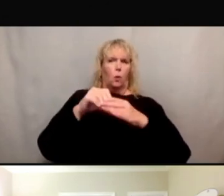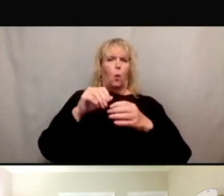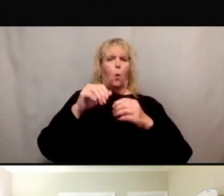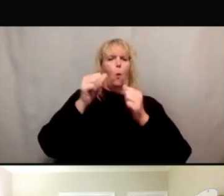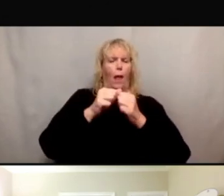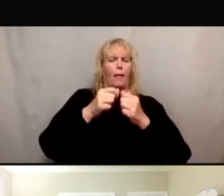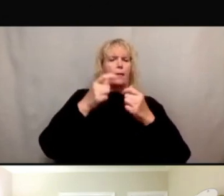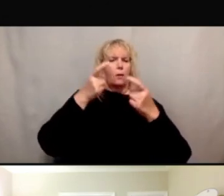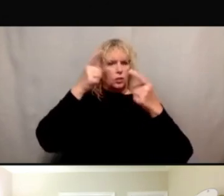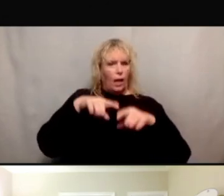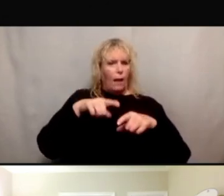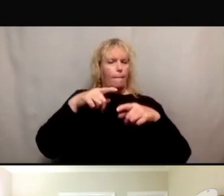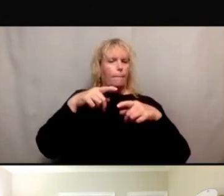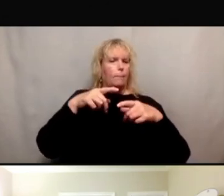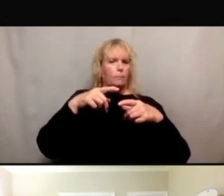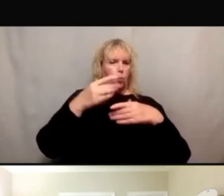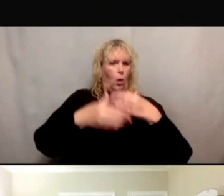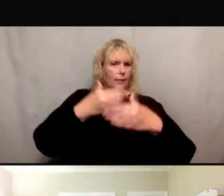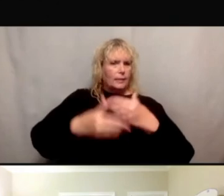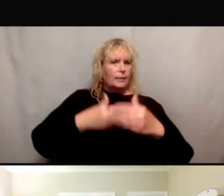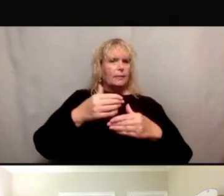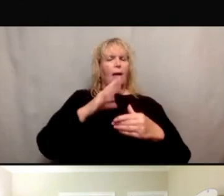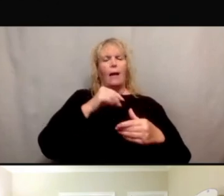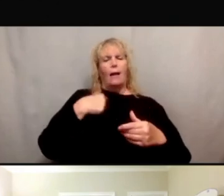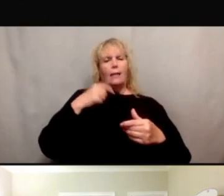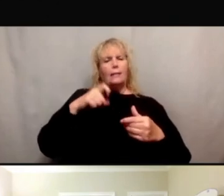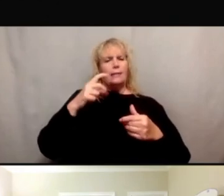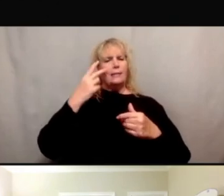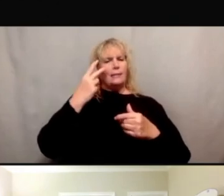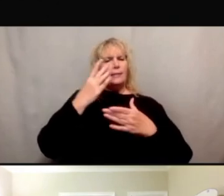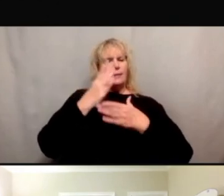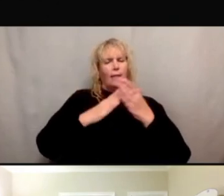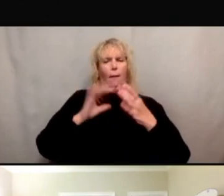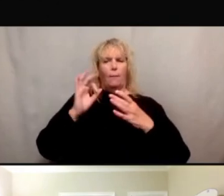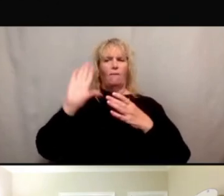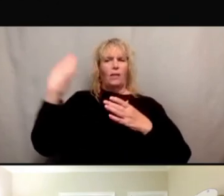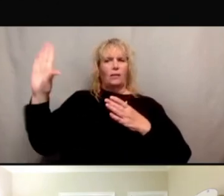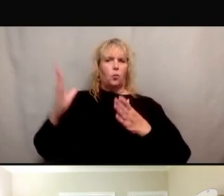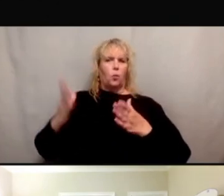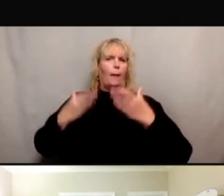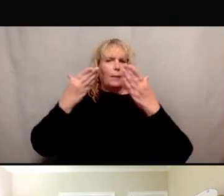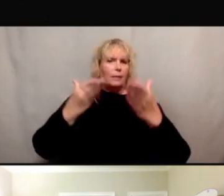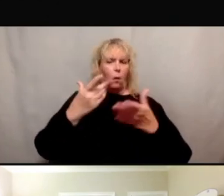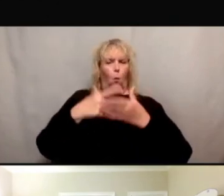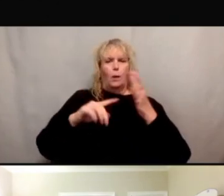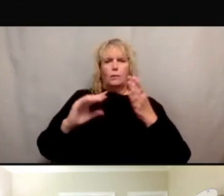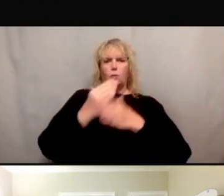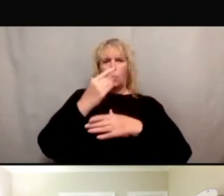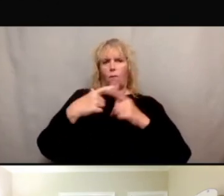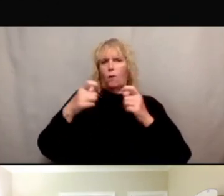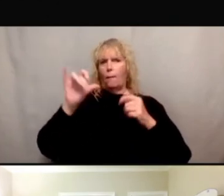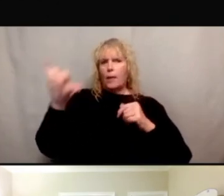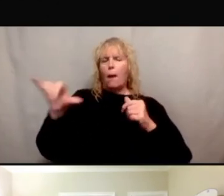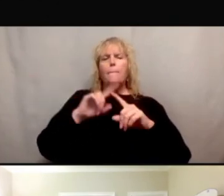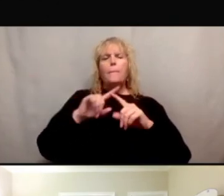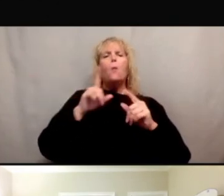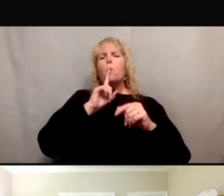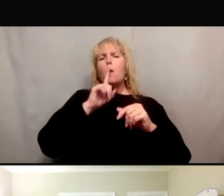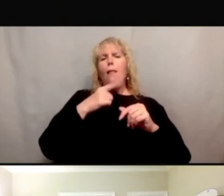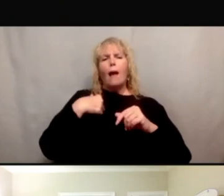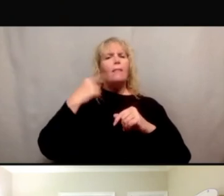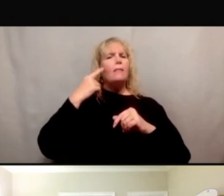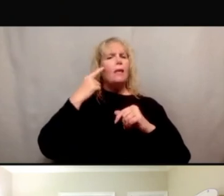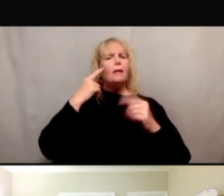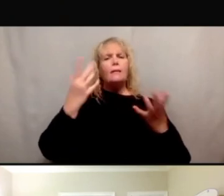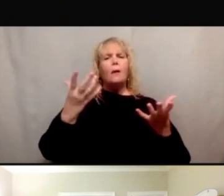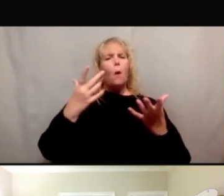I'd have to see again, some of the recommendations, if there's anything new that's come out there. But really, I think it's really just thinking about